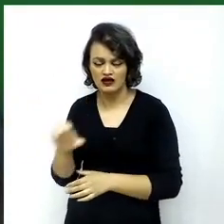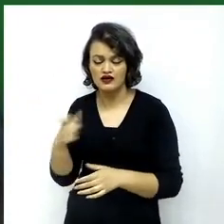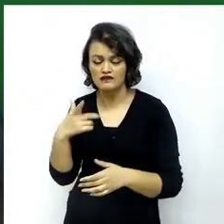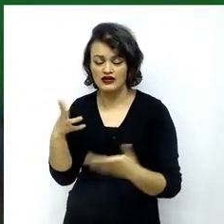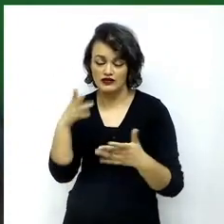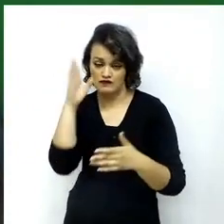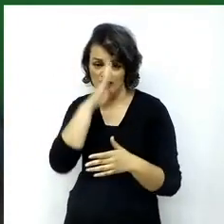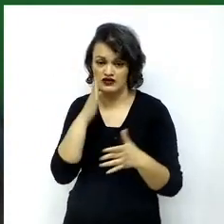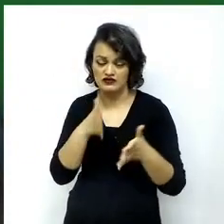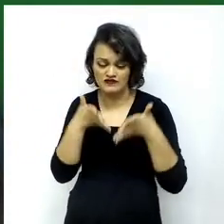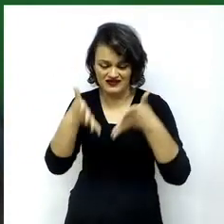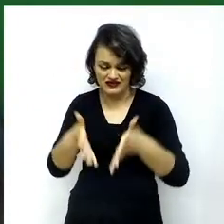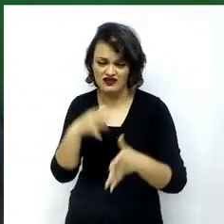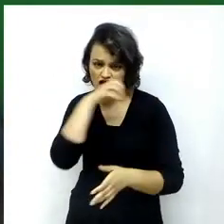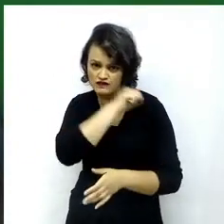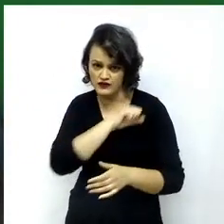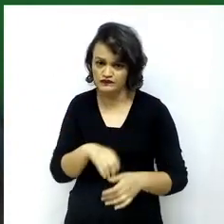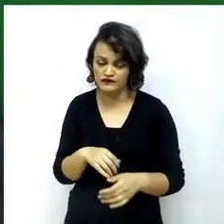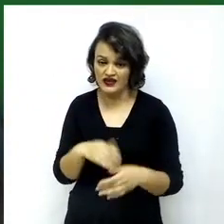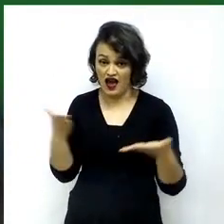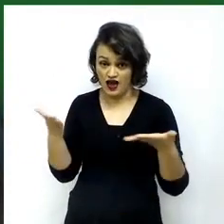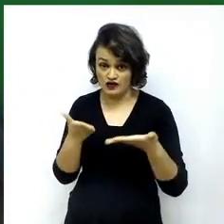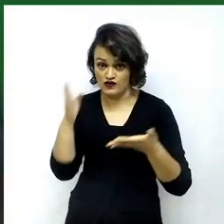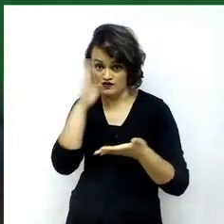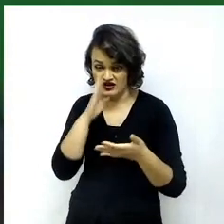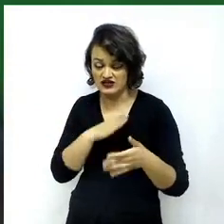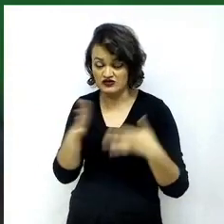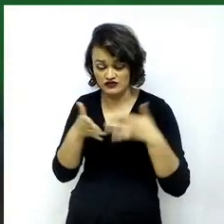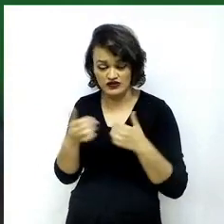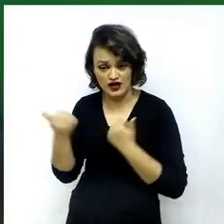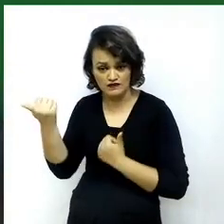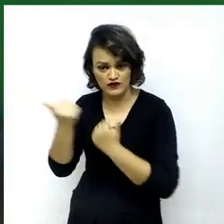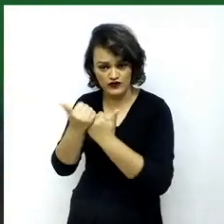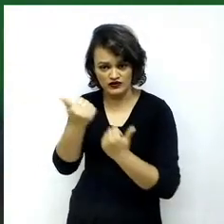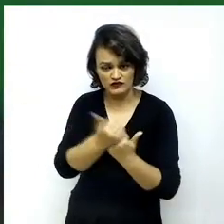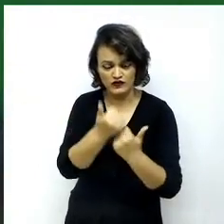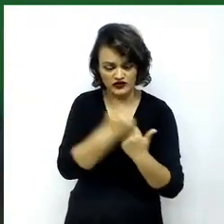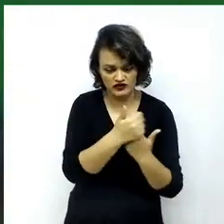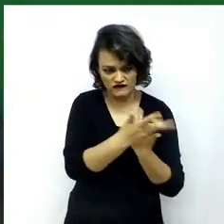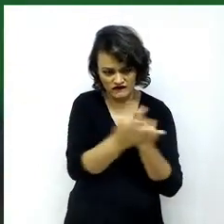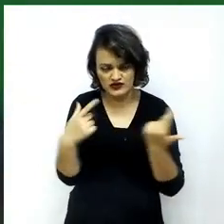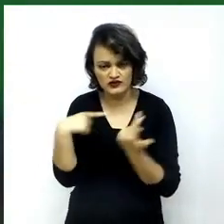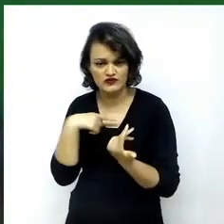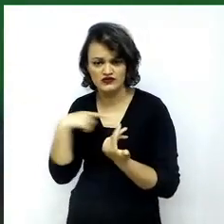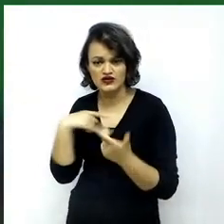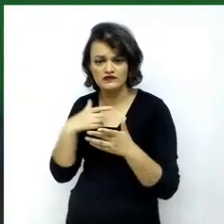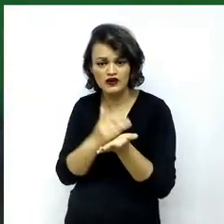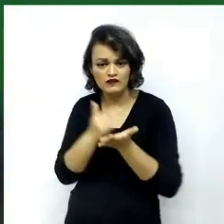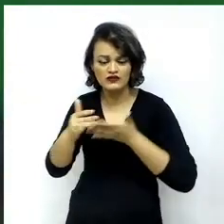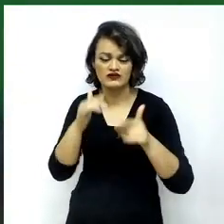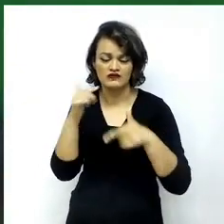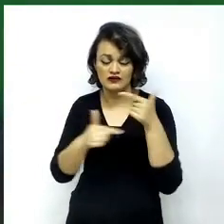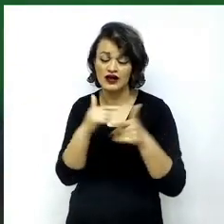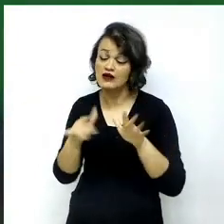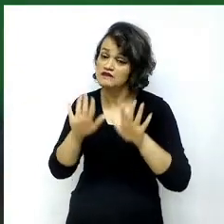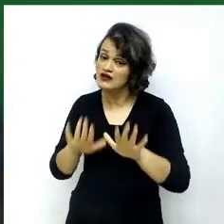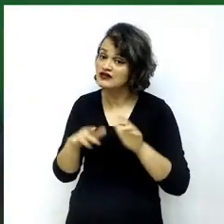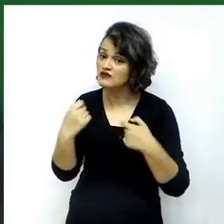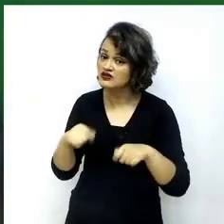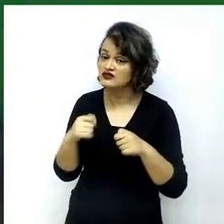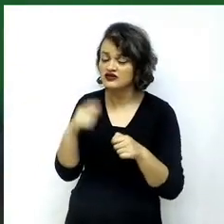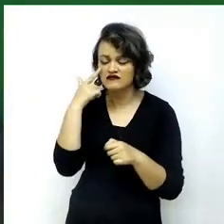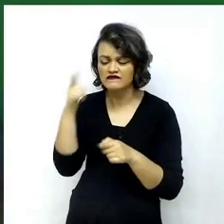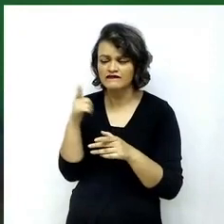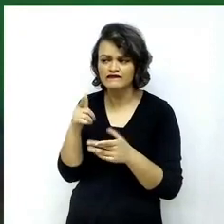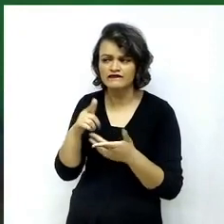term. Brazil now enjoys the support of all members to start the procedures, but they still have to find convergence concerning